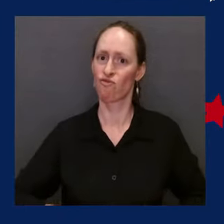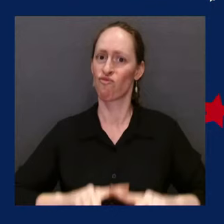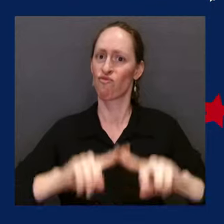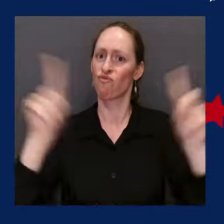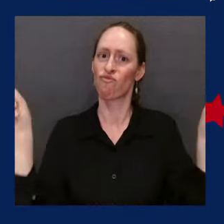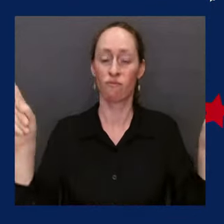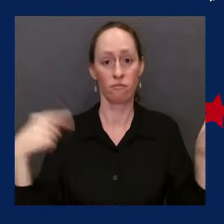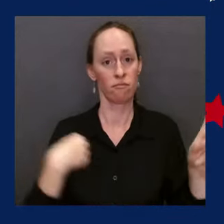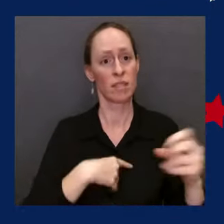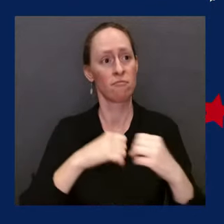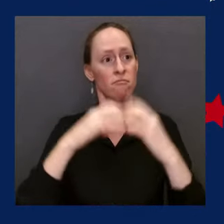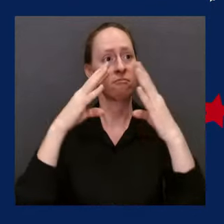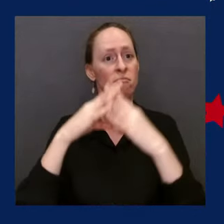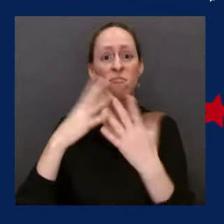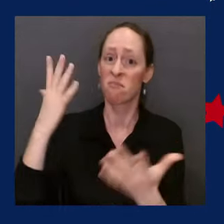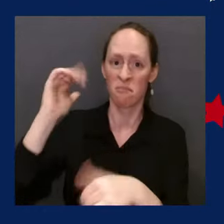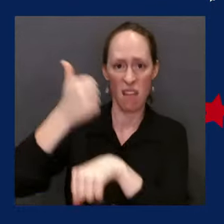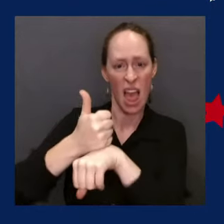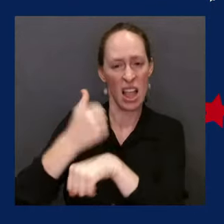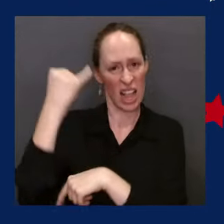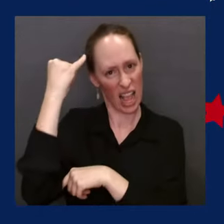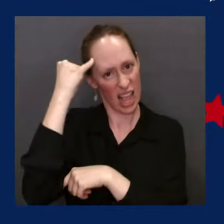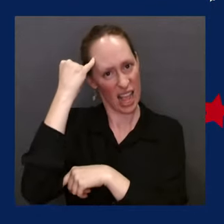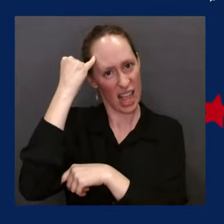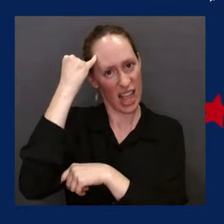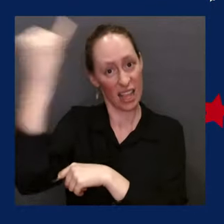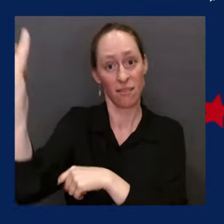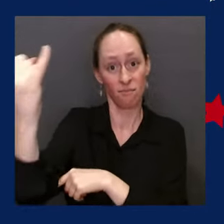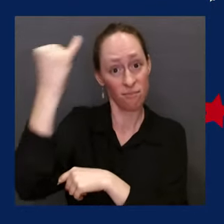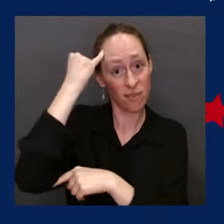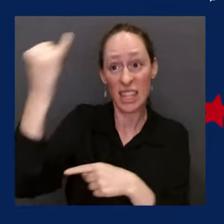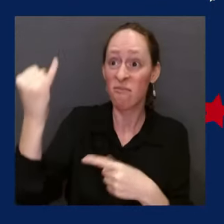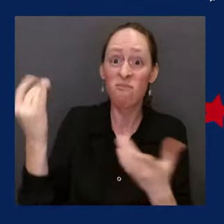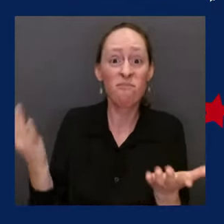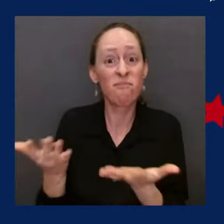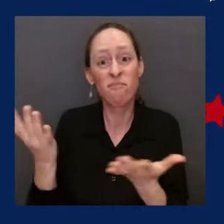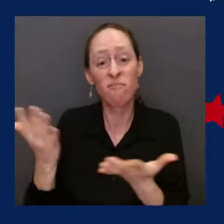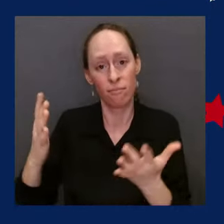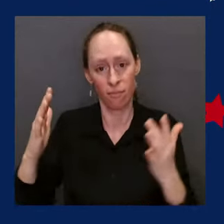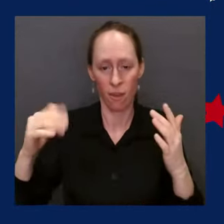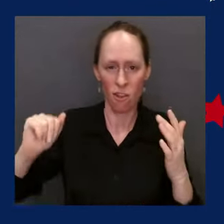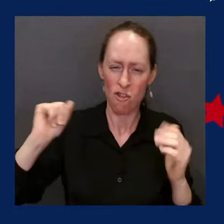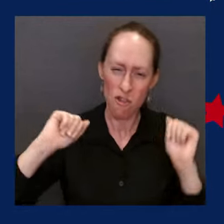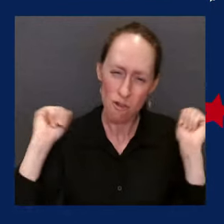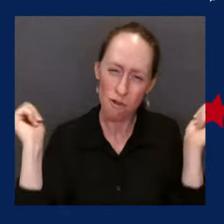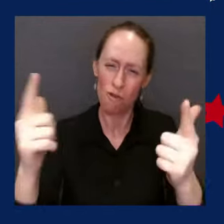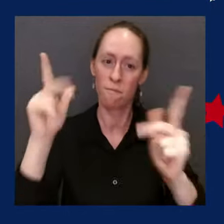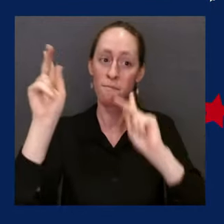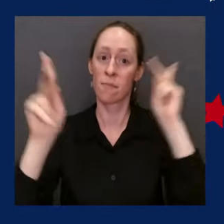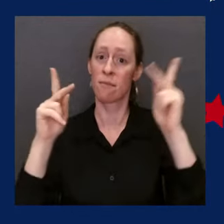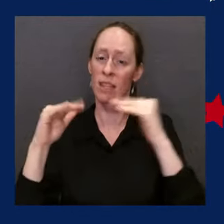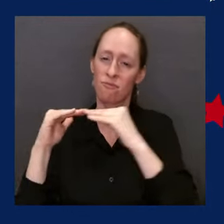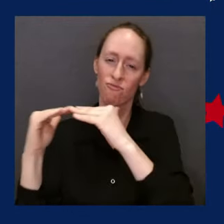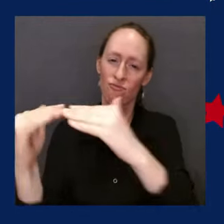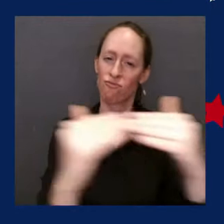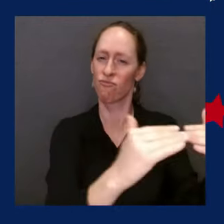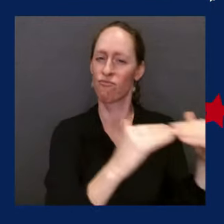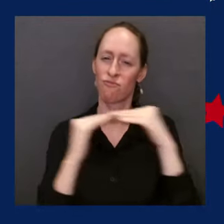all people are created equal, all people endowed by their creator with certain inalienable rights.